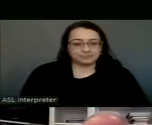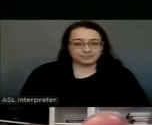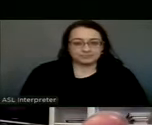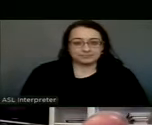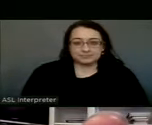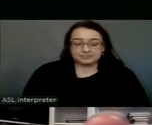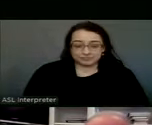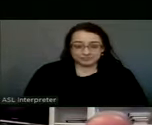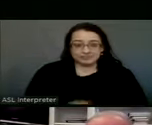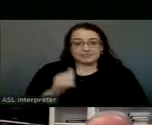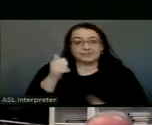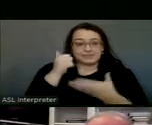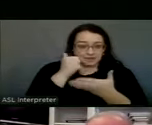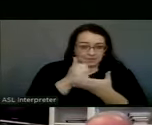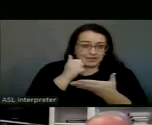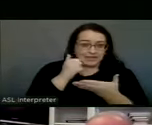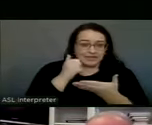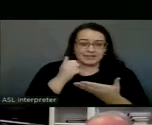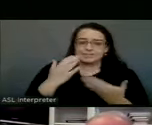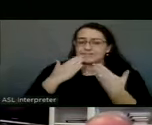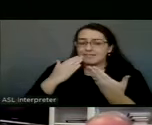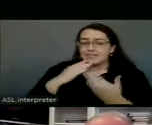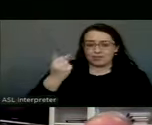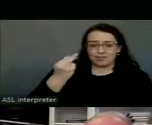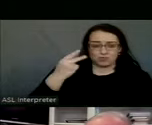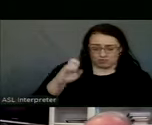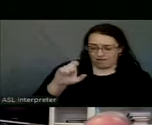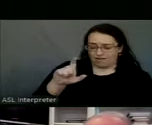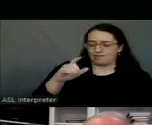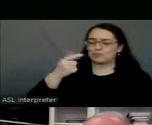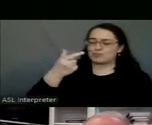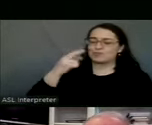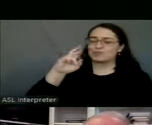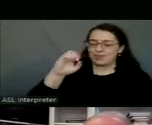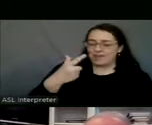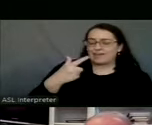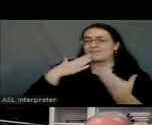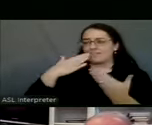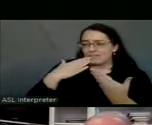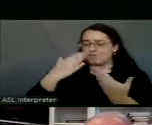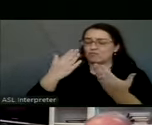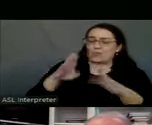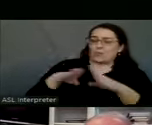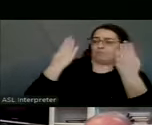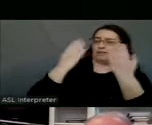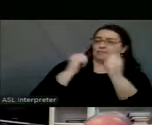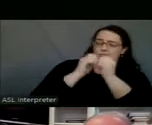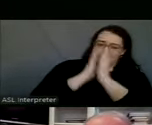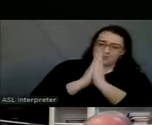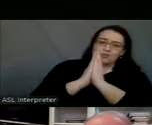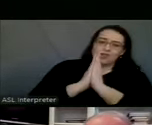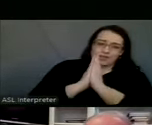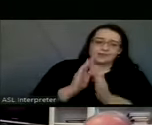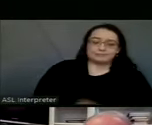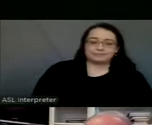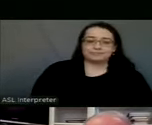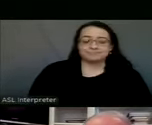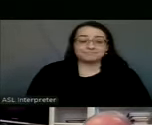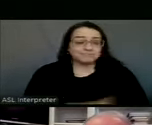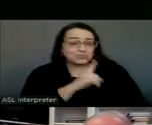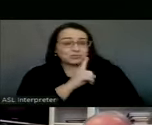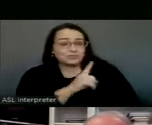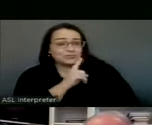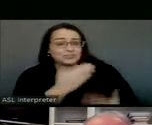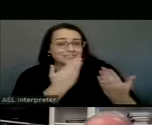Amen. Thank you, Greg. We really appreciate your coming to start our meeting off. Thank you.